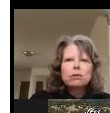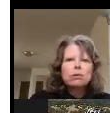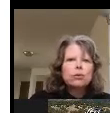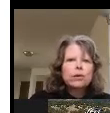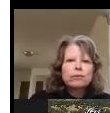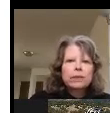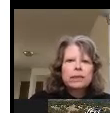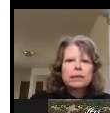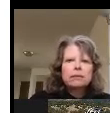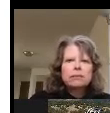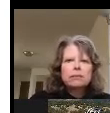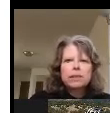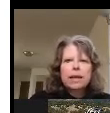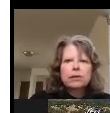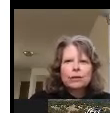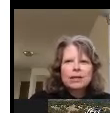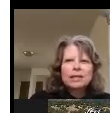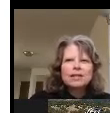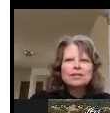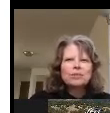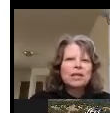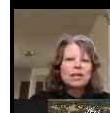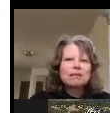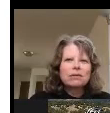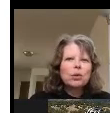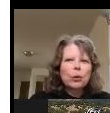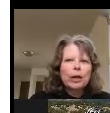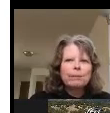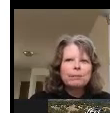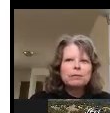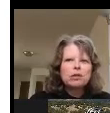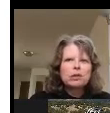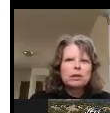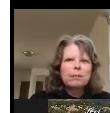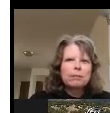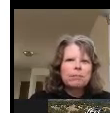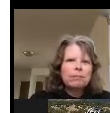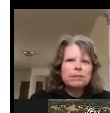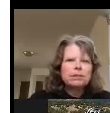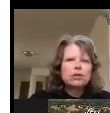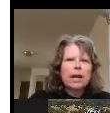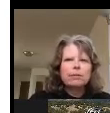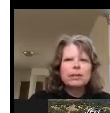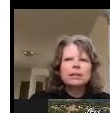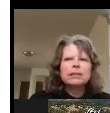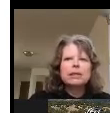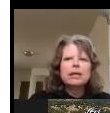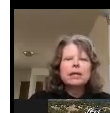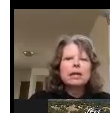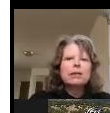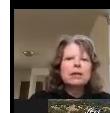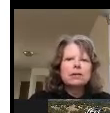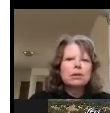to briefly but accurately explain the program to the potential applicant